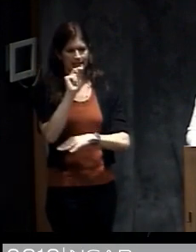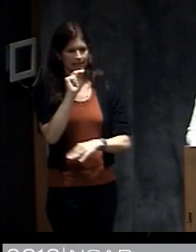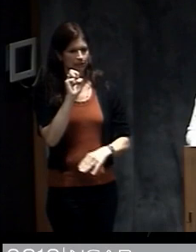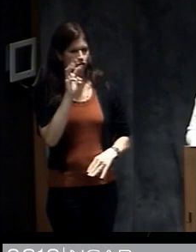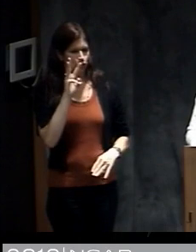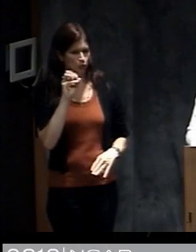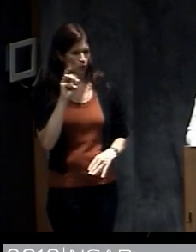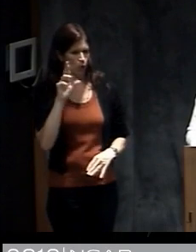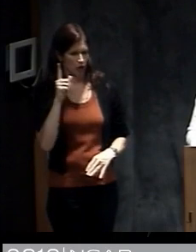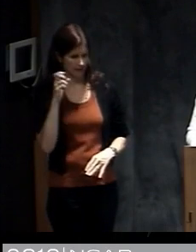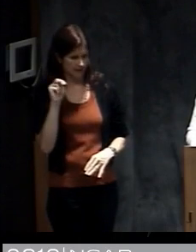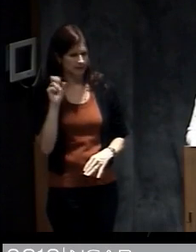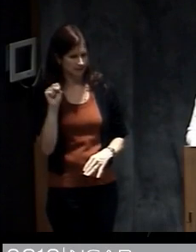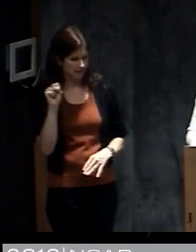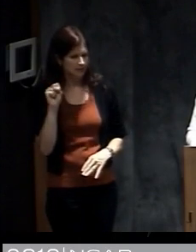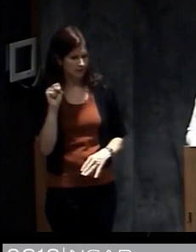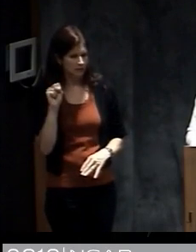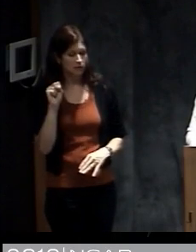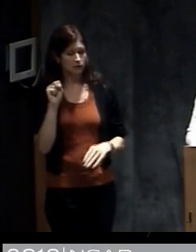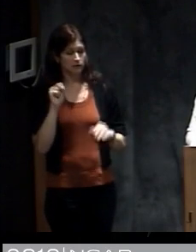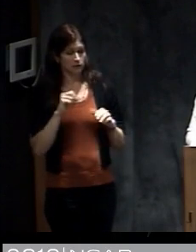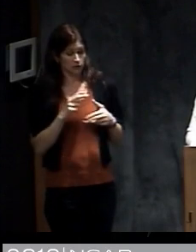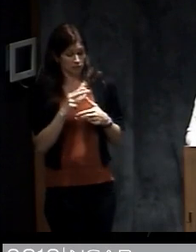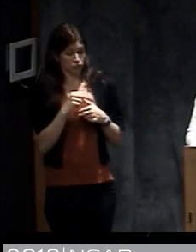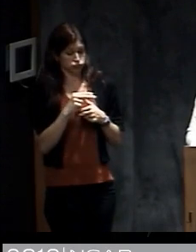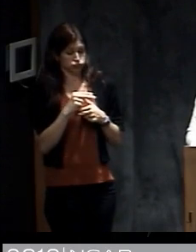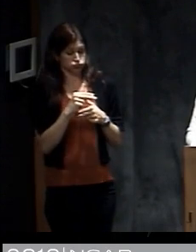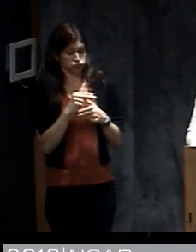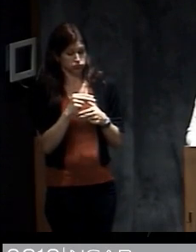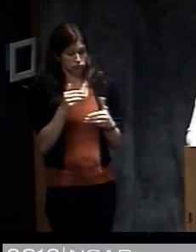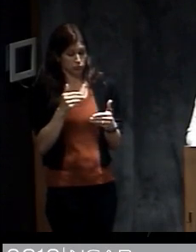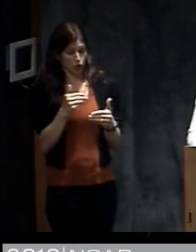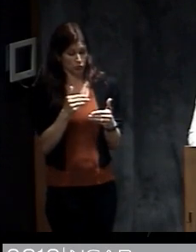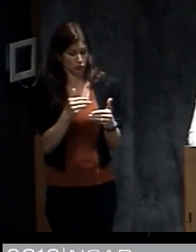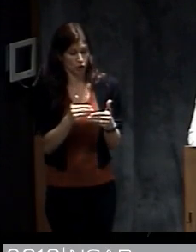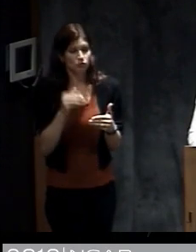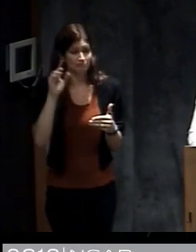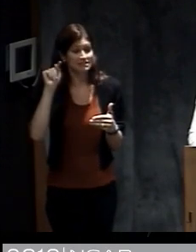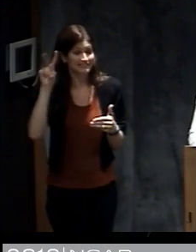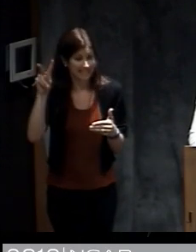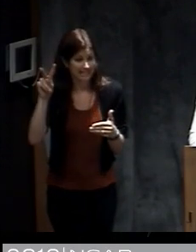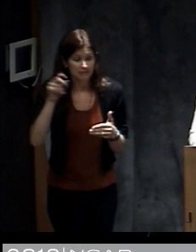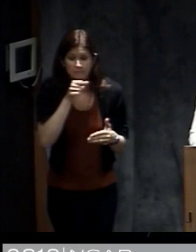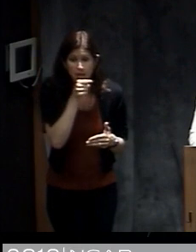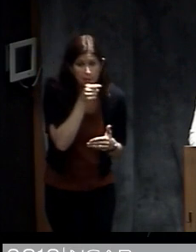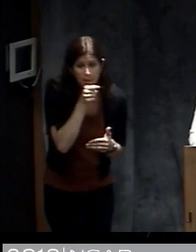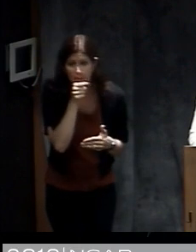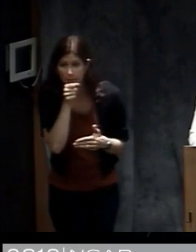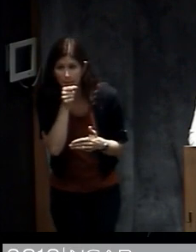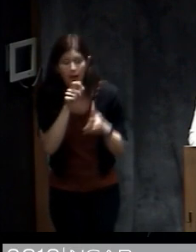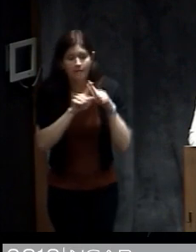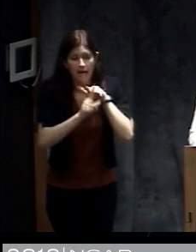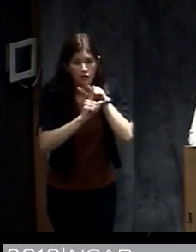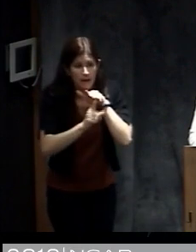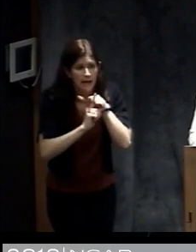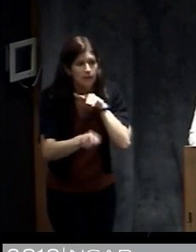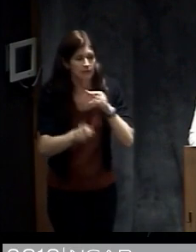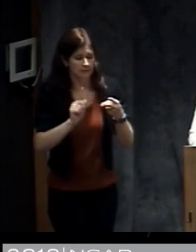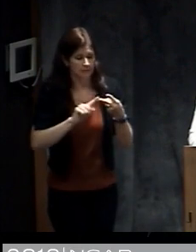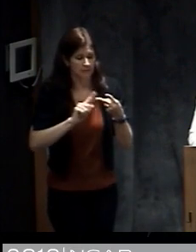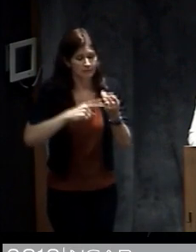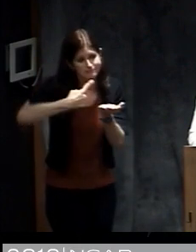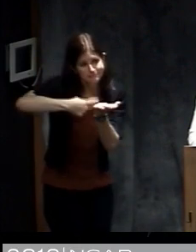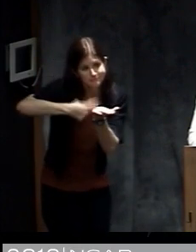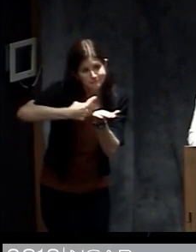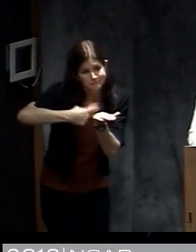when the storm was approaching that day they did have broadcasts on television telling people that they should evacuate discussing the evacuation